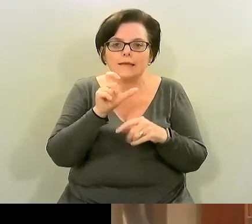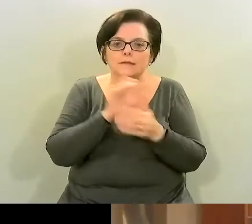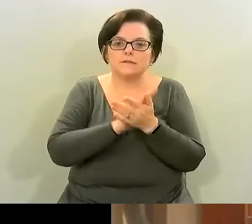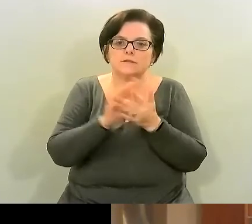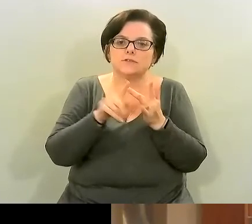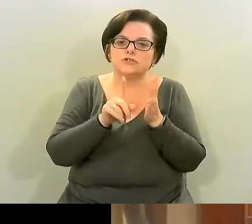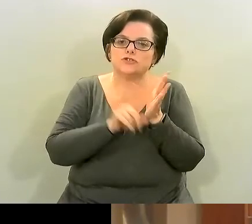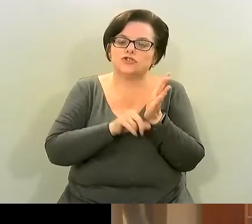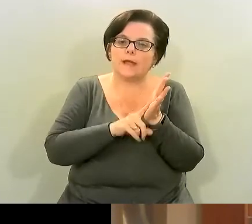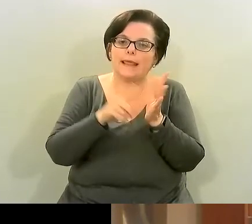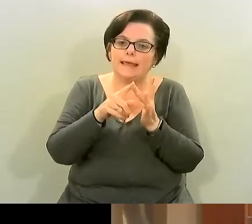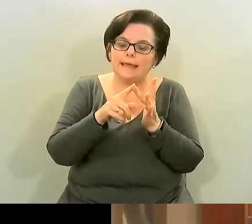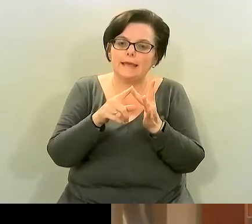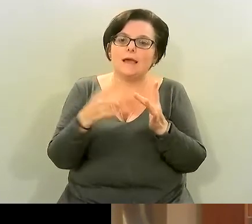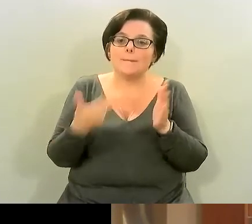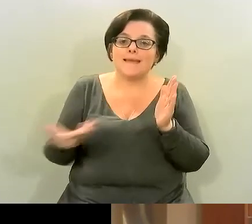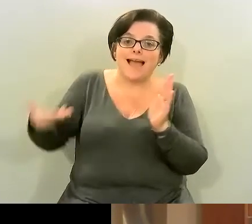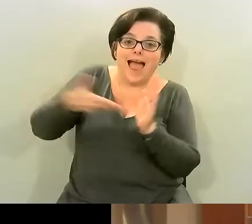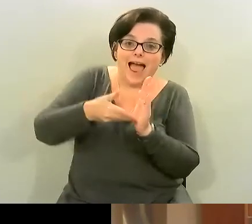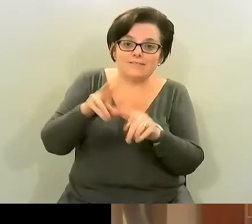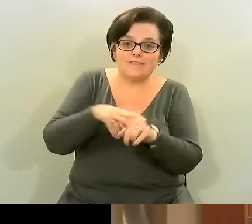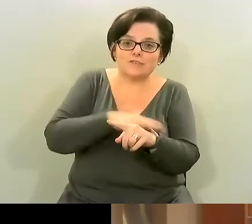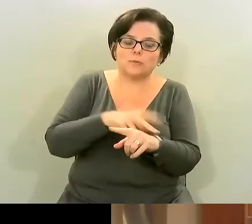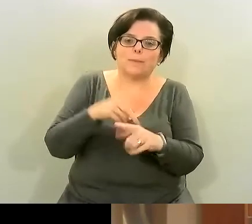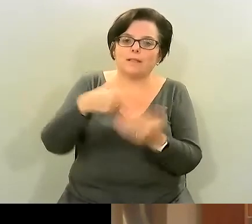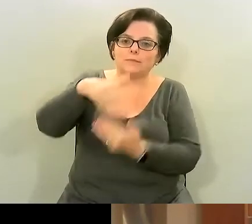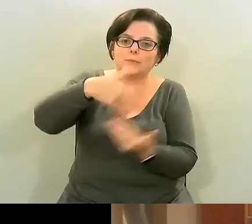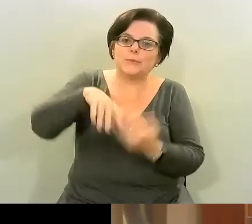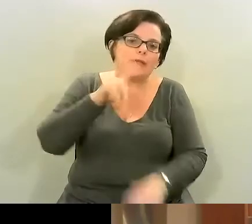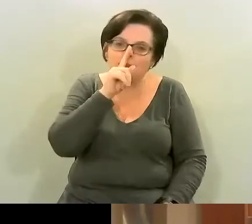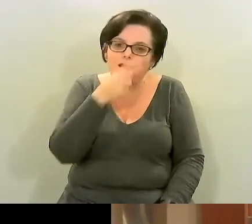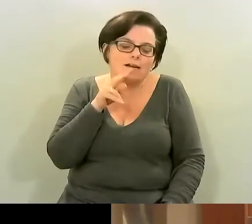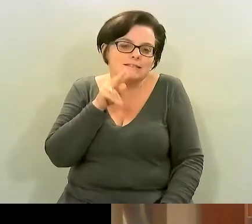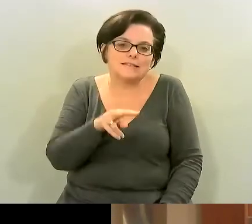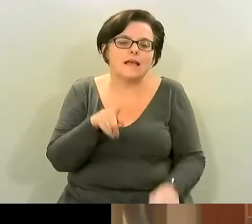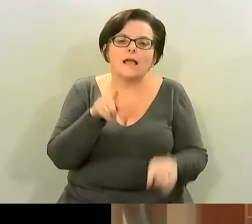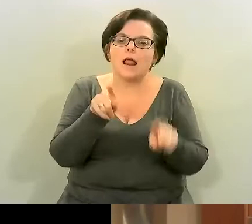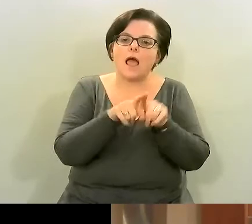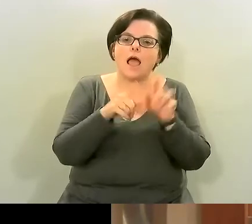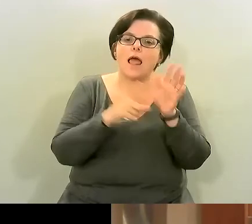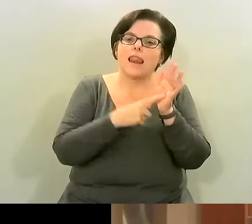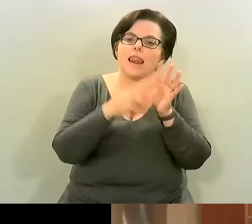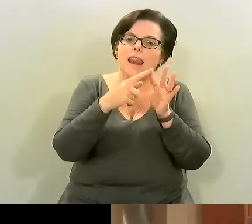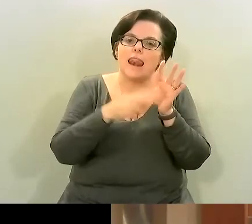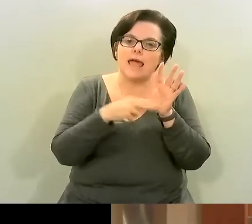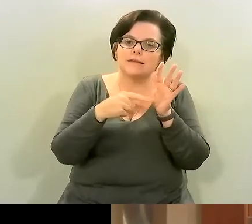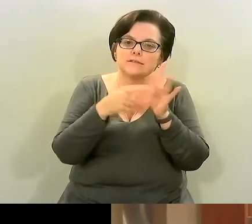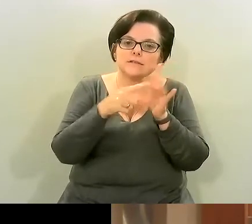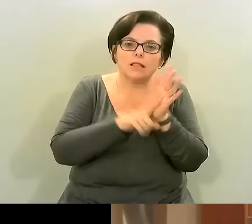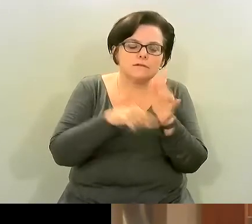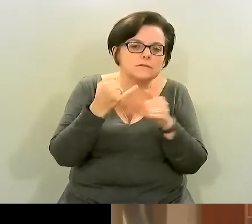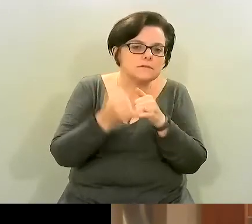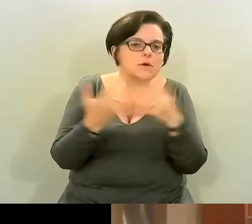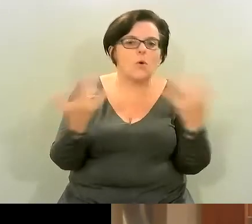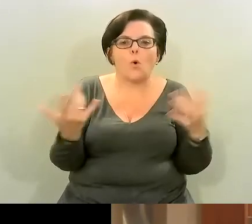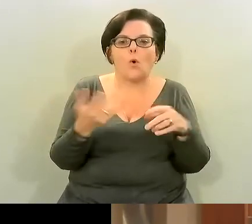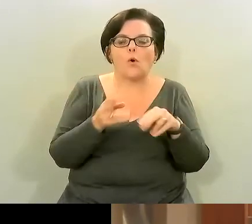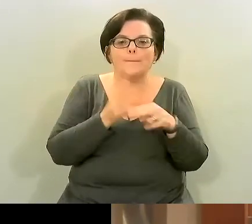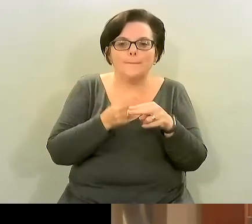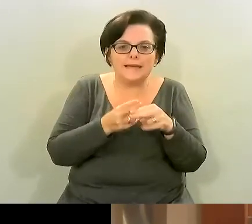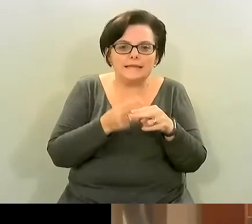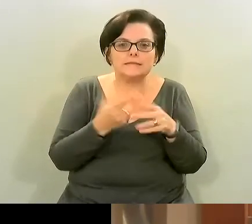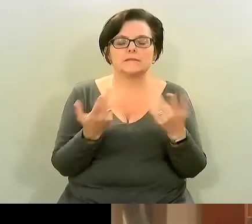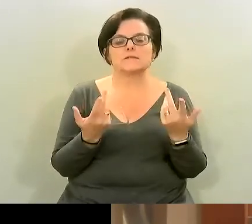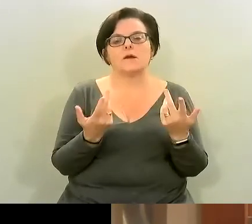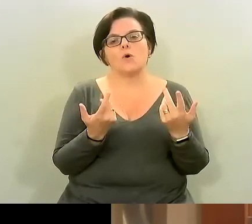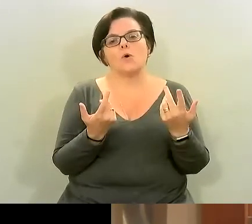and add in veggies that maybe they don't see um you know things like lentils and beans and other other tiny pieces